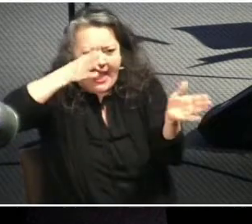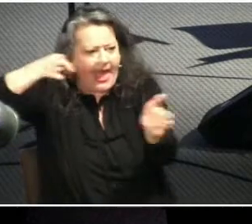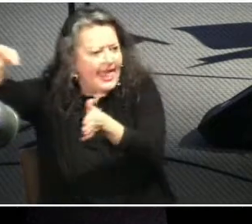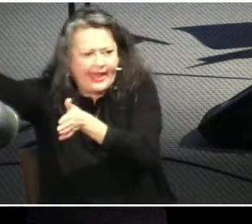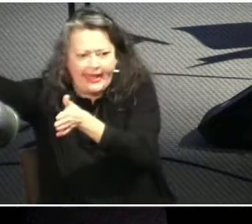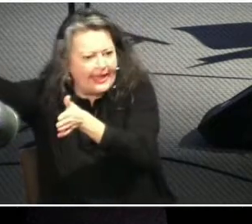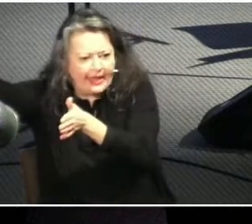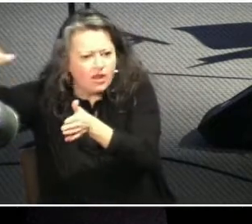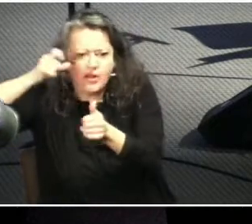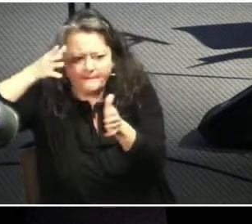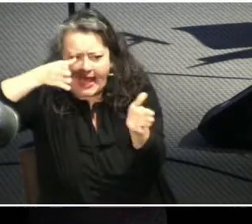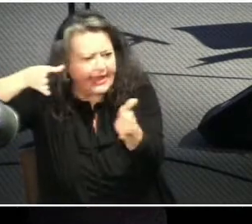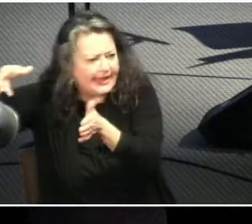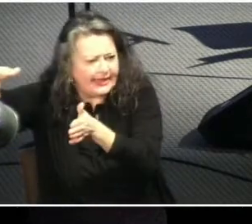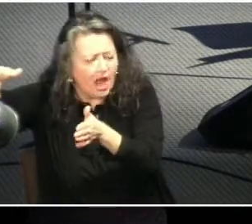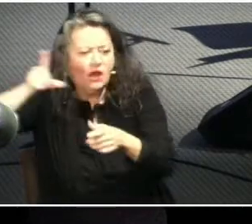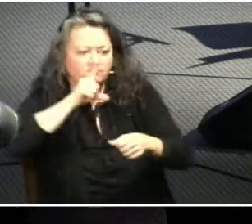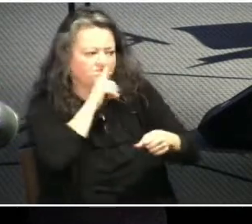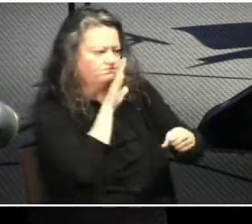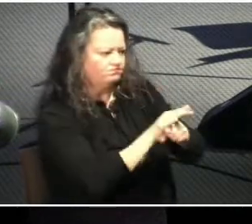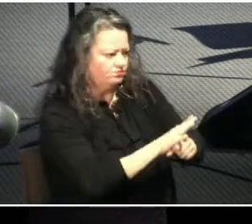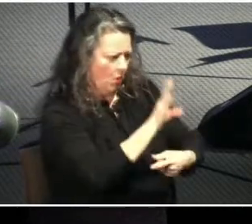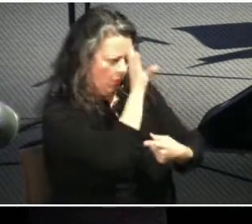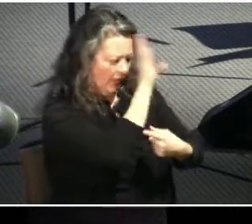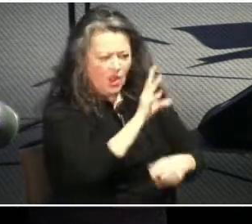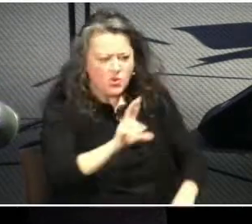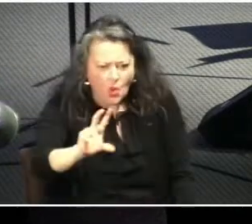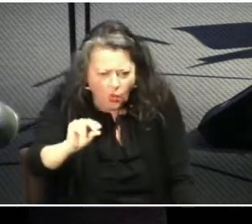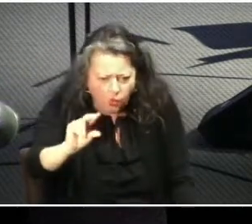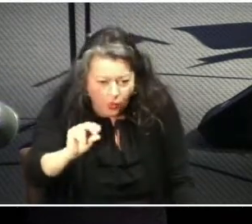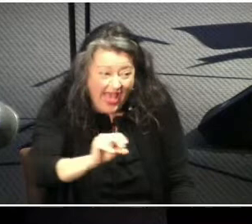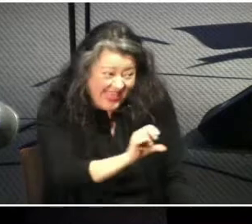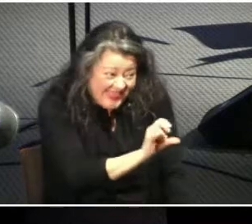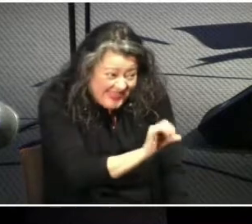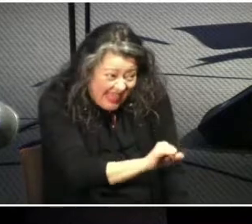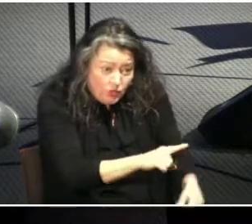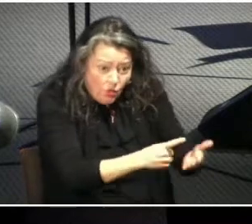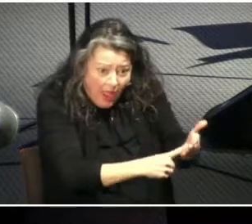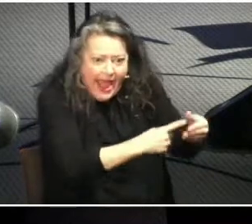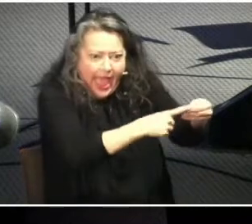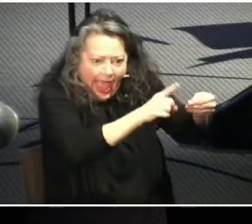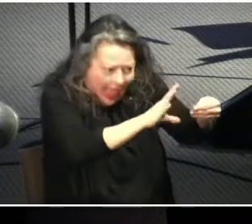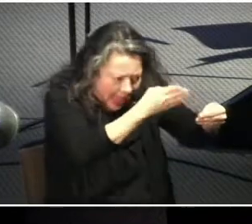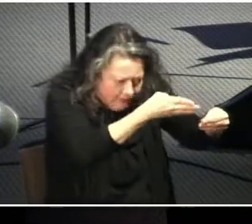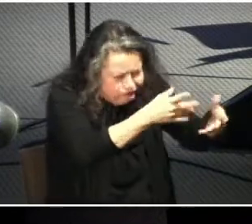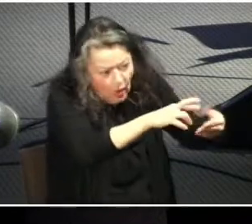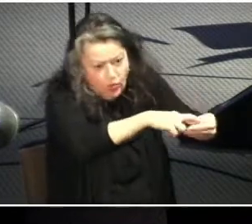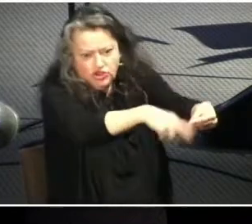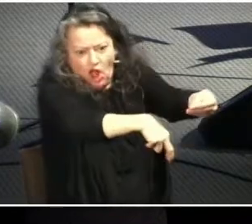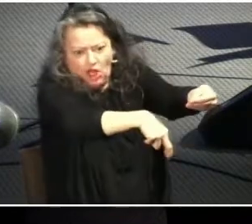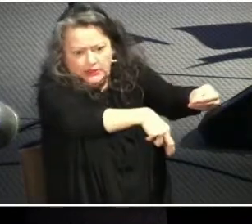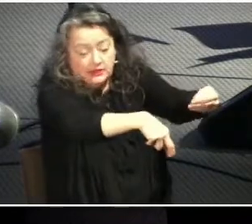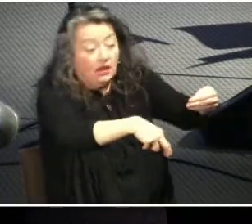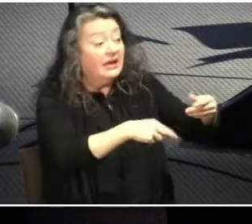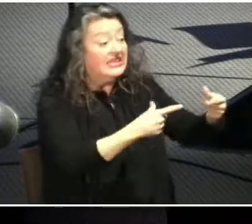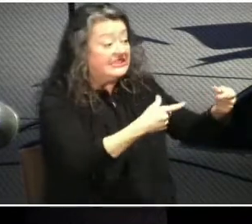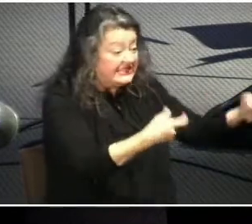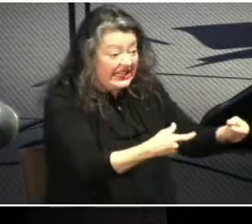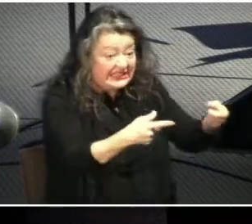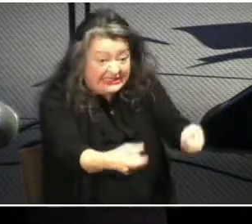god affirming that that's the way it should be it is the sinful response of the husband he will rule